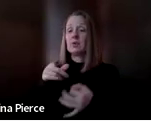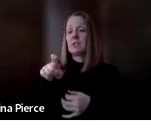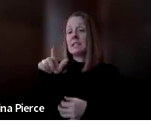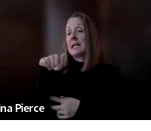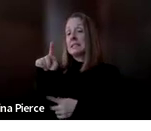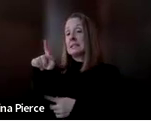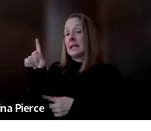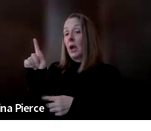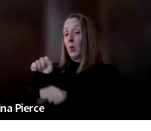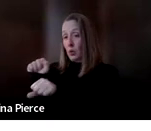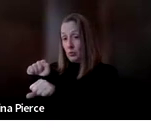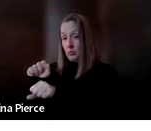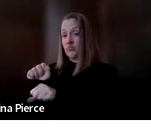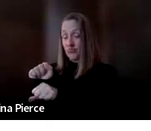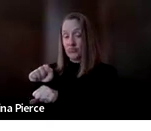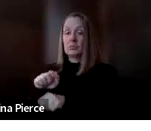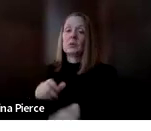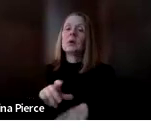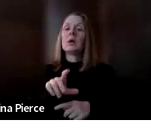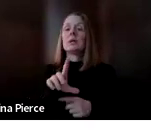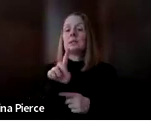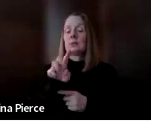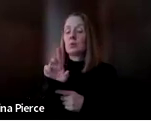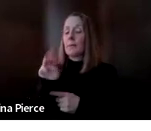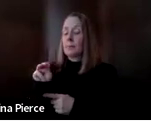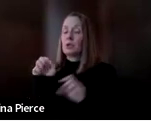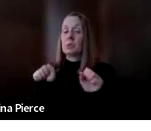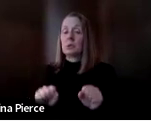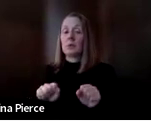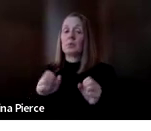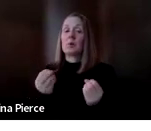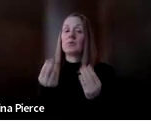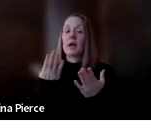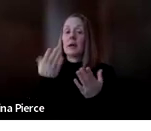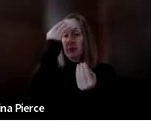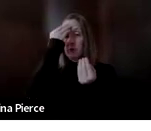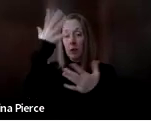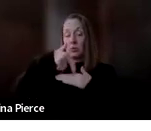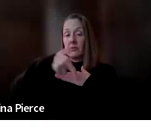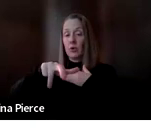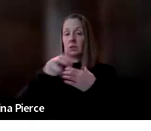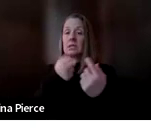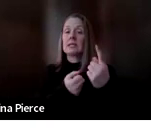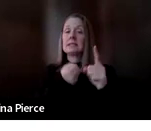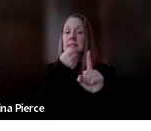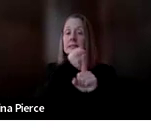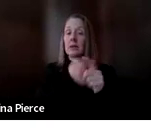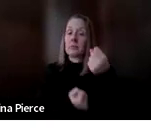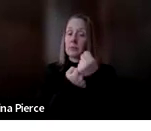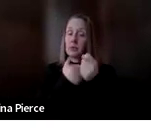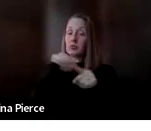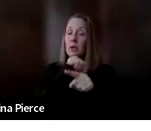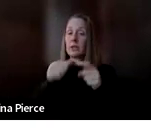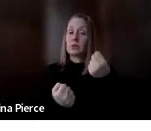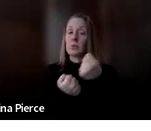disability rights michigan can provide information and referrals self-advocacy training and support help with writing